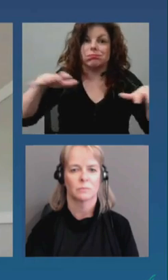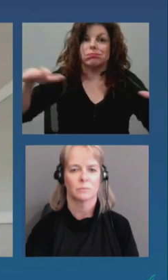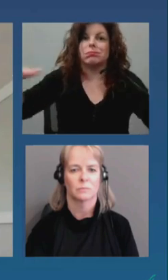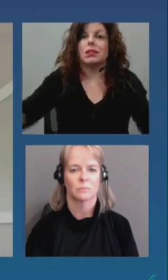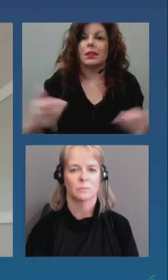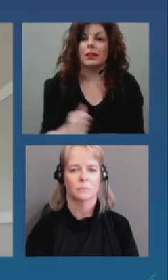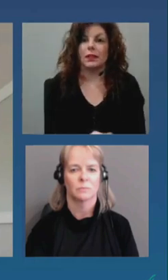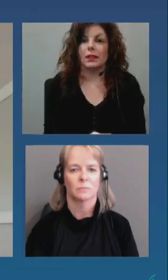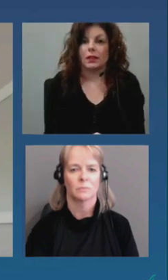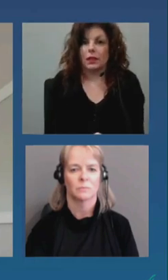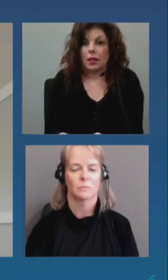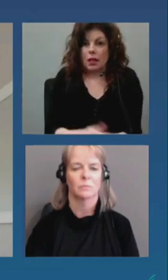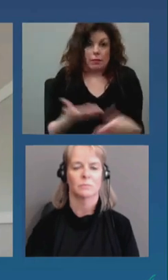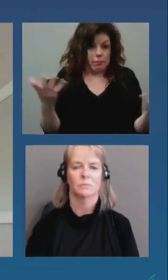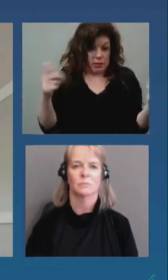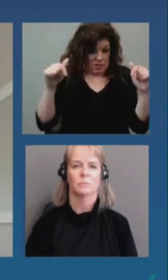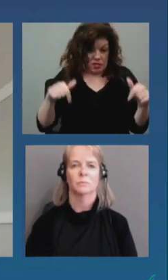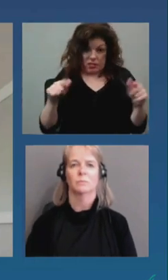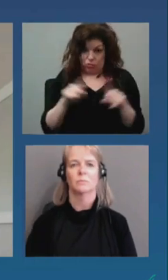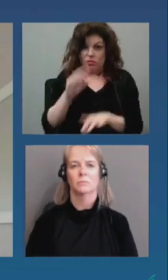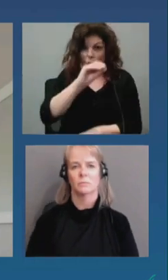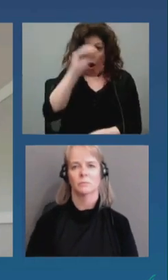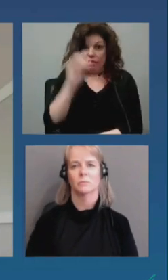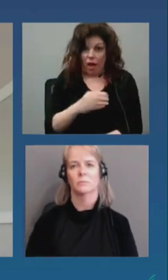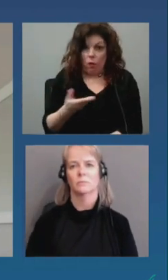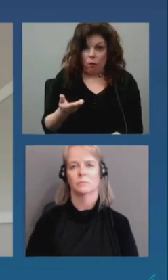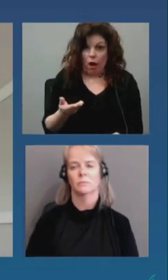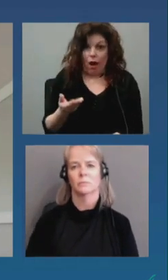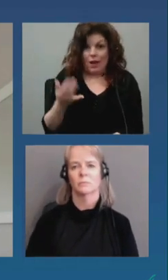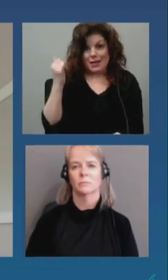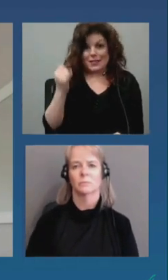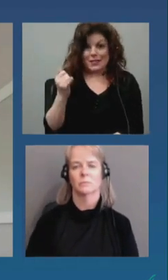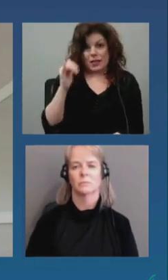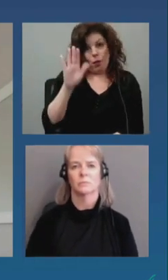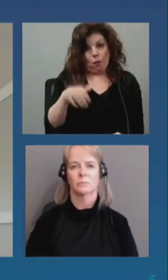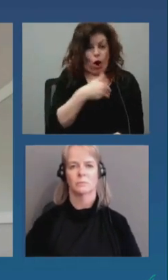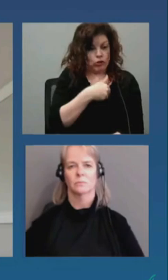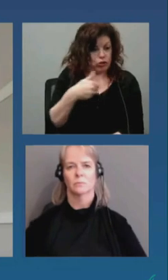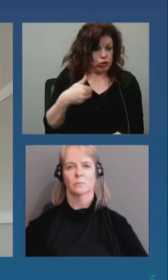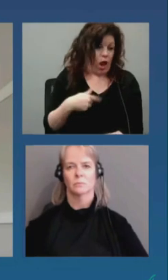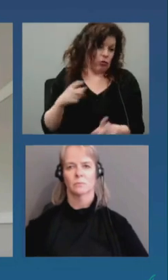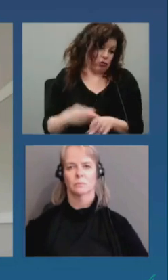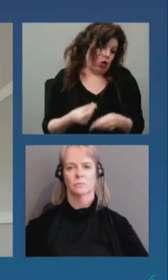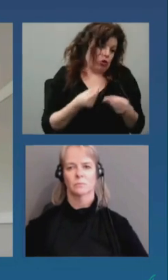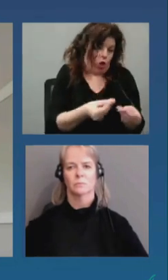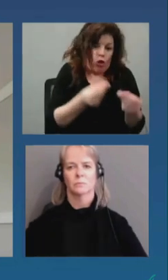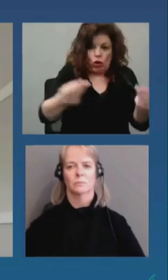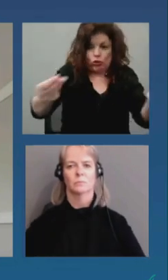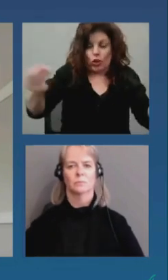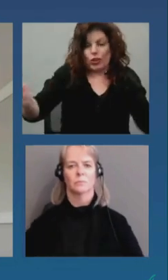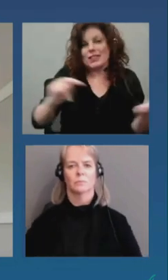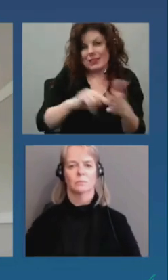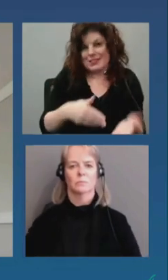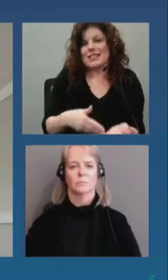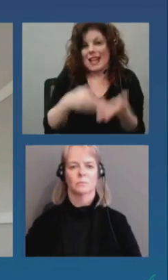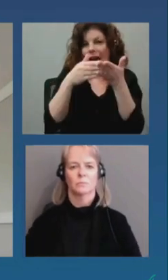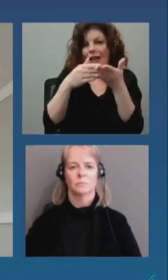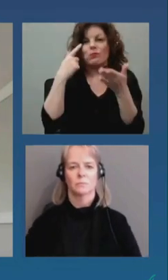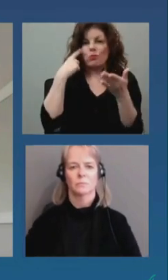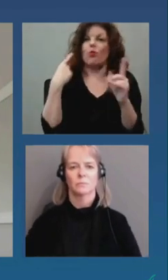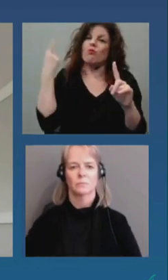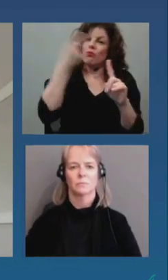Et c'est clair, ici aussi, à Ottawa, s'il y a moins d'opportunités pour la transmission, ça va aider aussi de tourner la courbe.